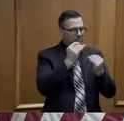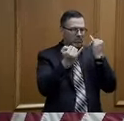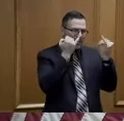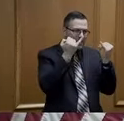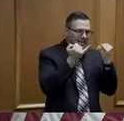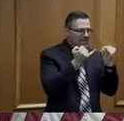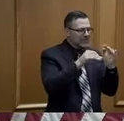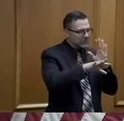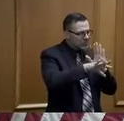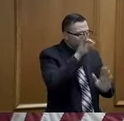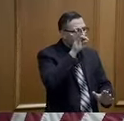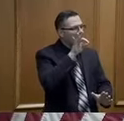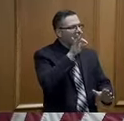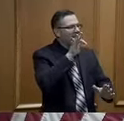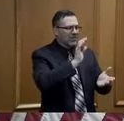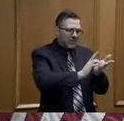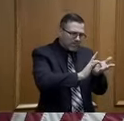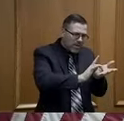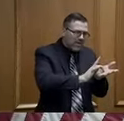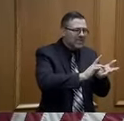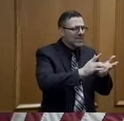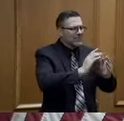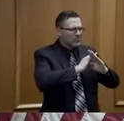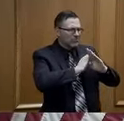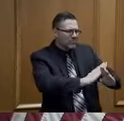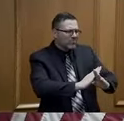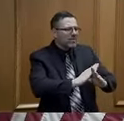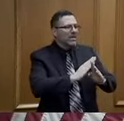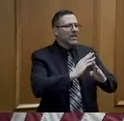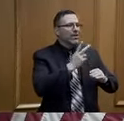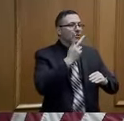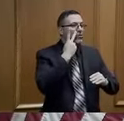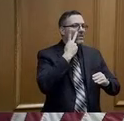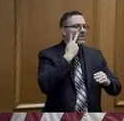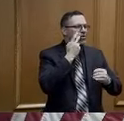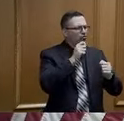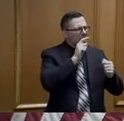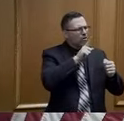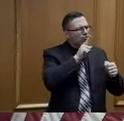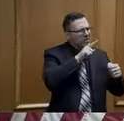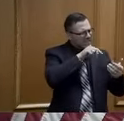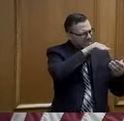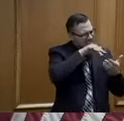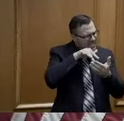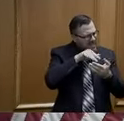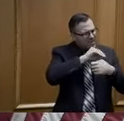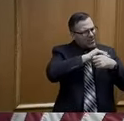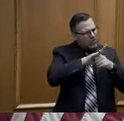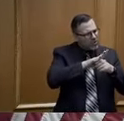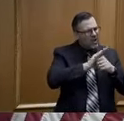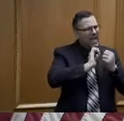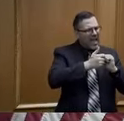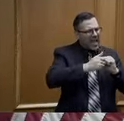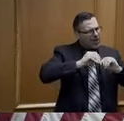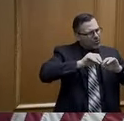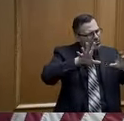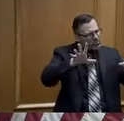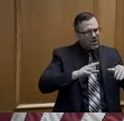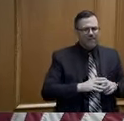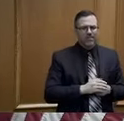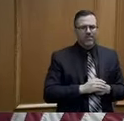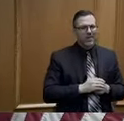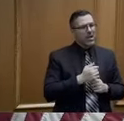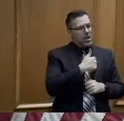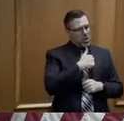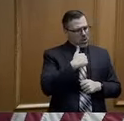for strategies to see how this virus tracks. We are putting in place